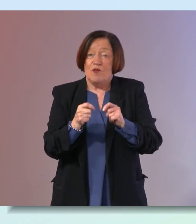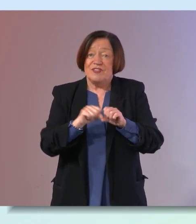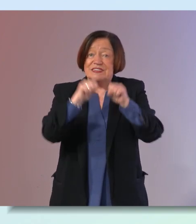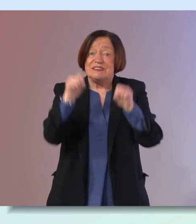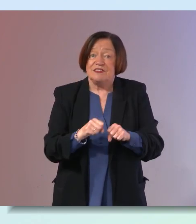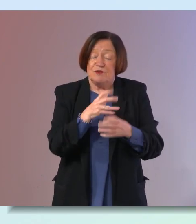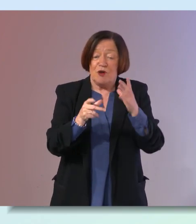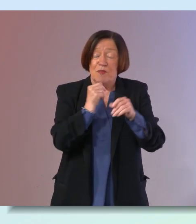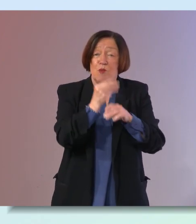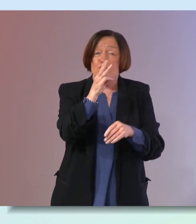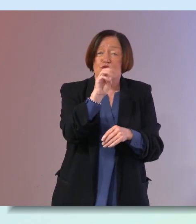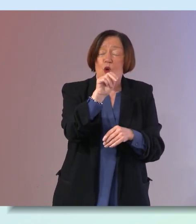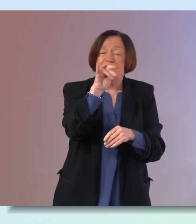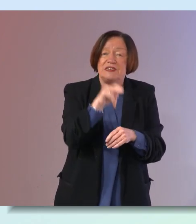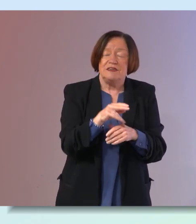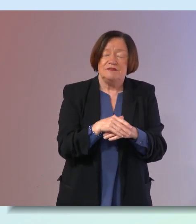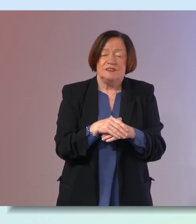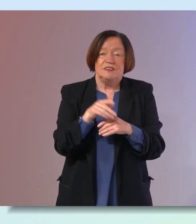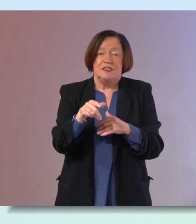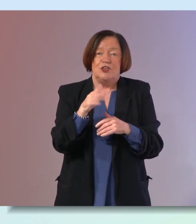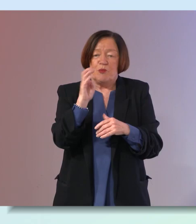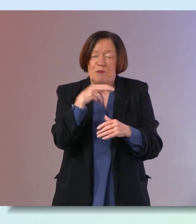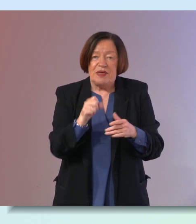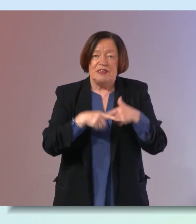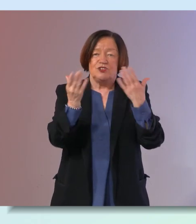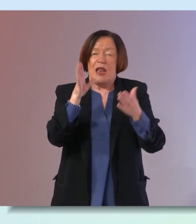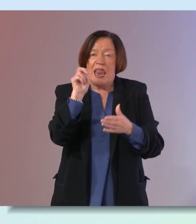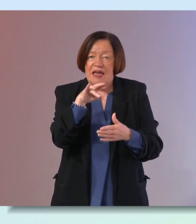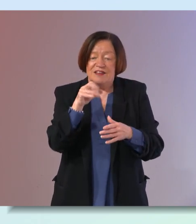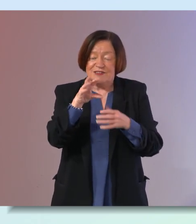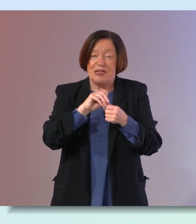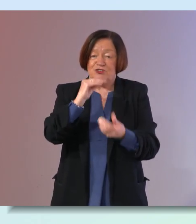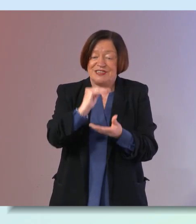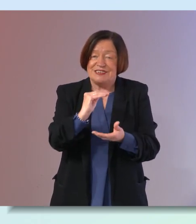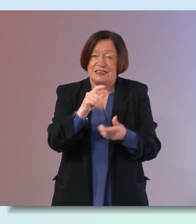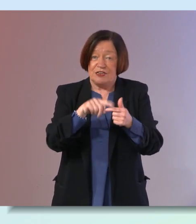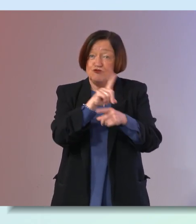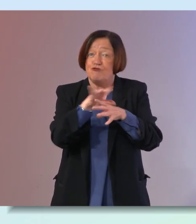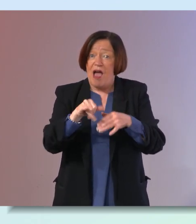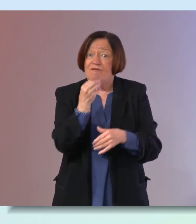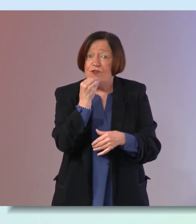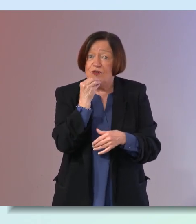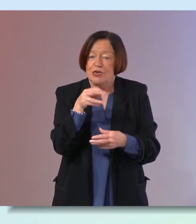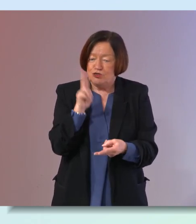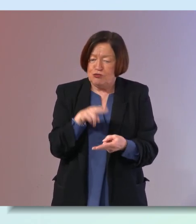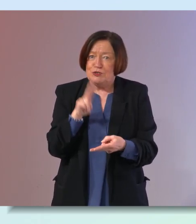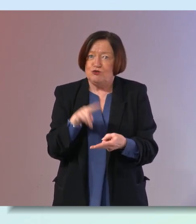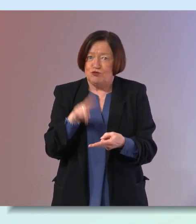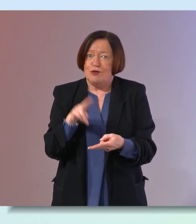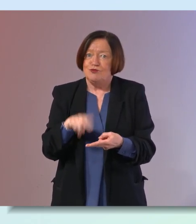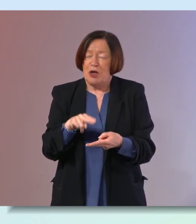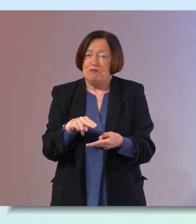plant-based proteins uh your your beans your lentils especially the tins and the dry stuff really really cheap your